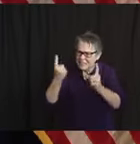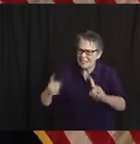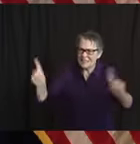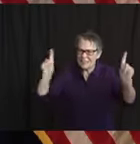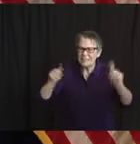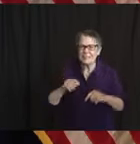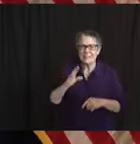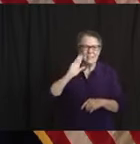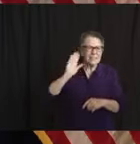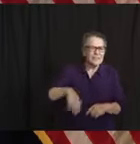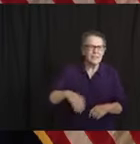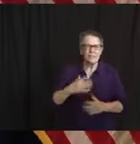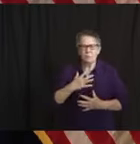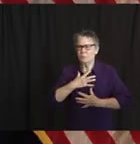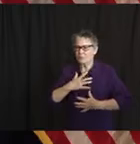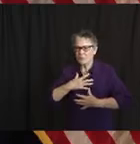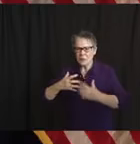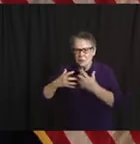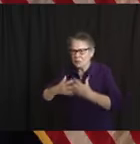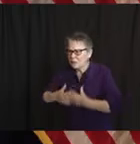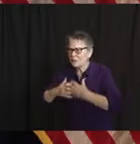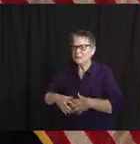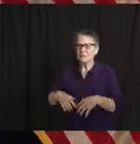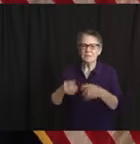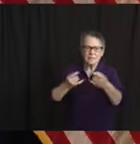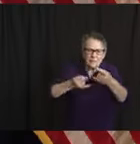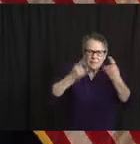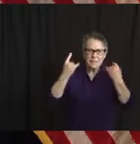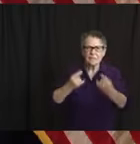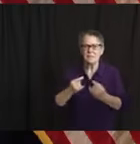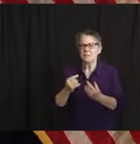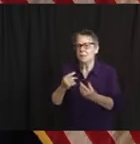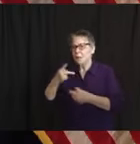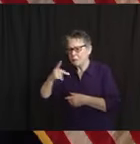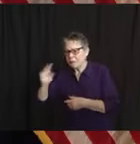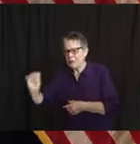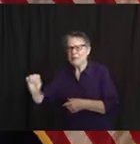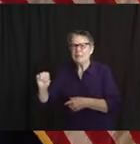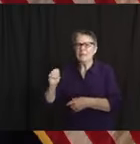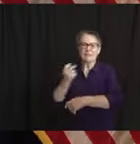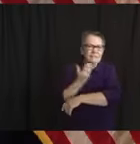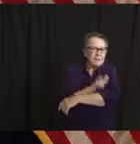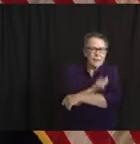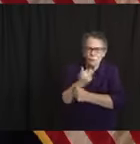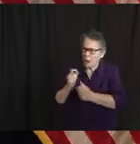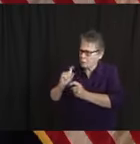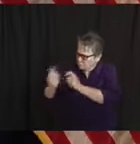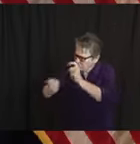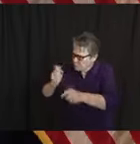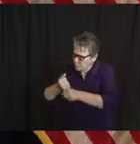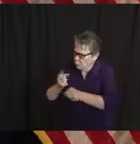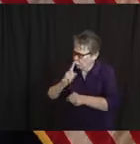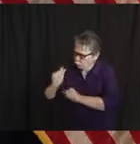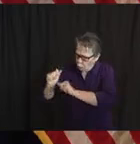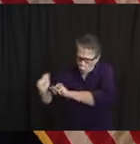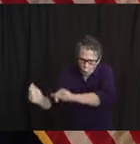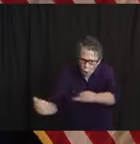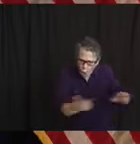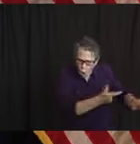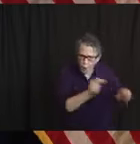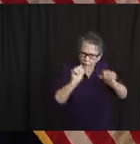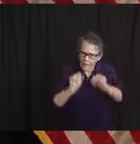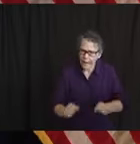And vaccines will be on a similar list. So not only is the state well positioned, we want to make sure, beginning with the women to my right,